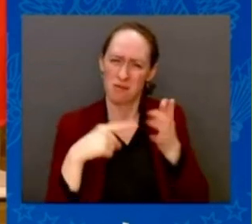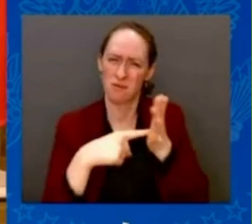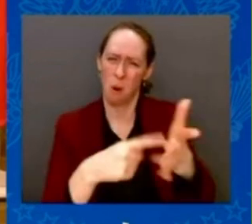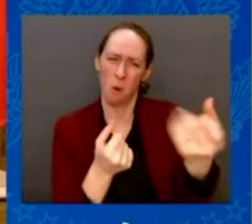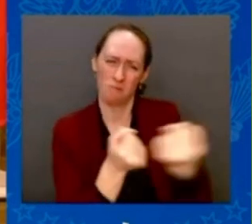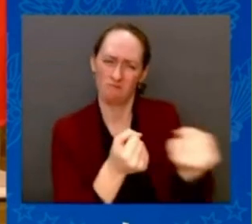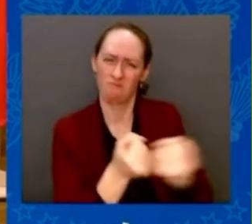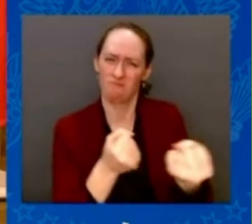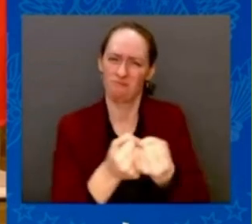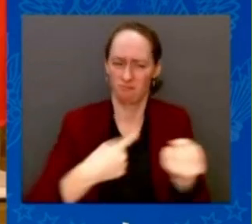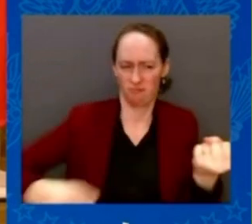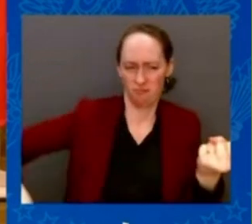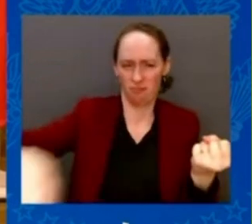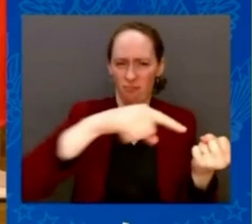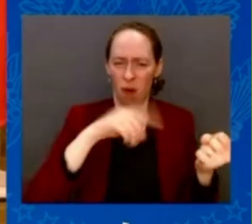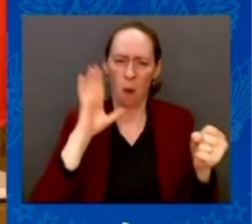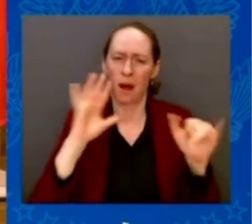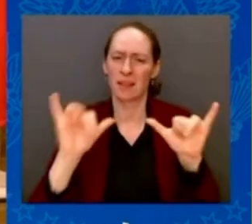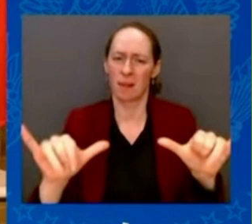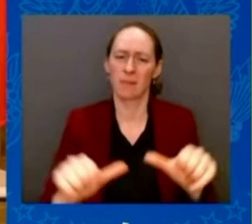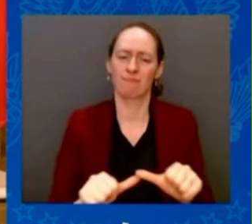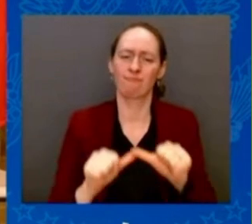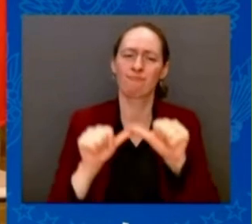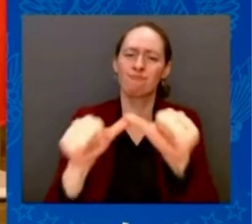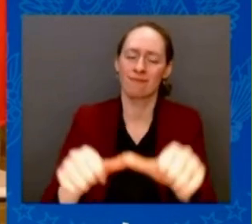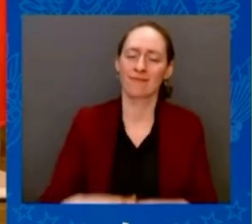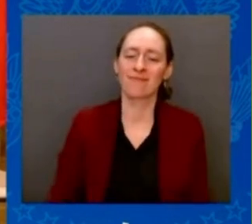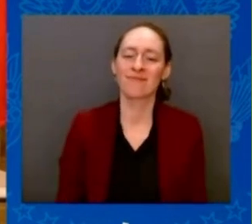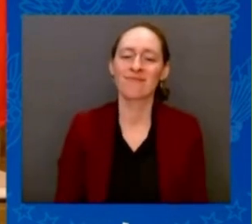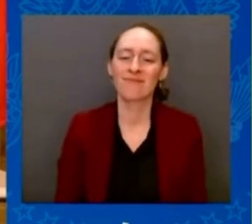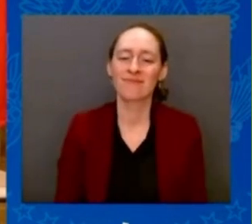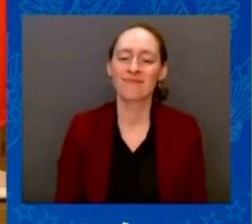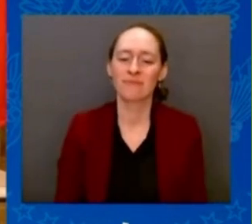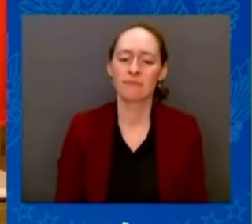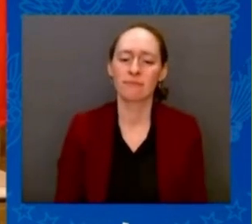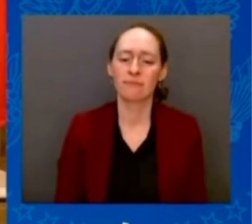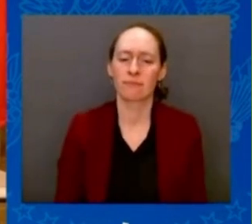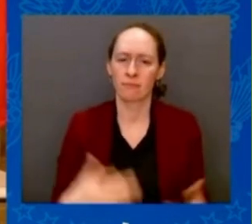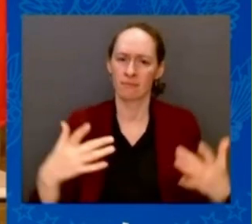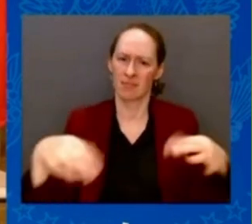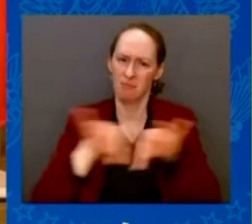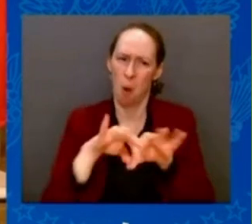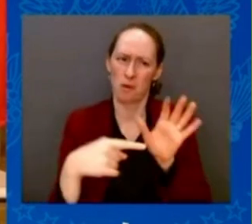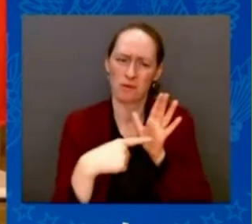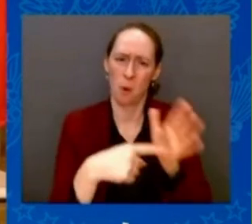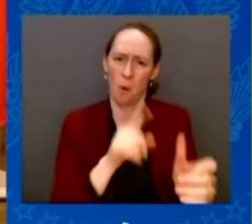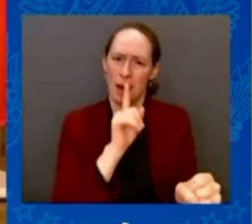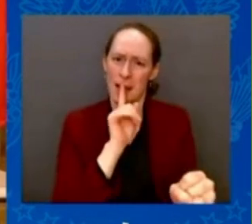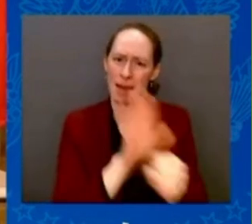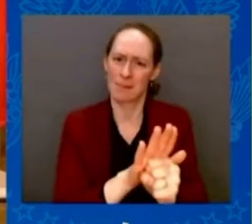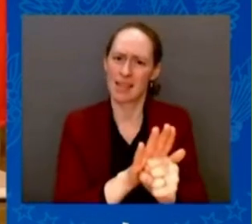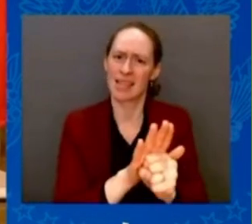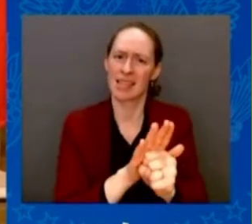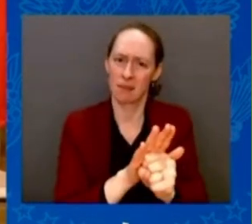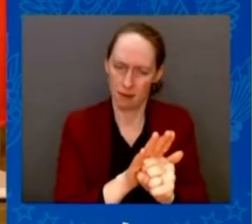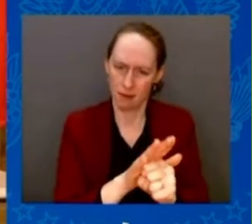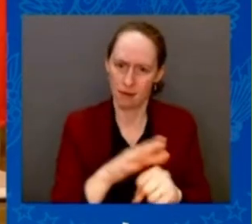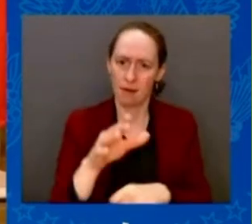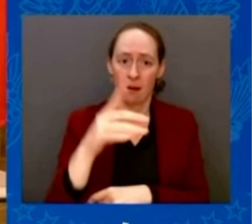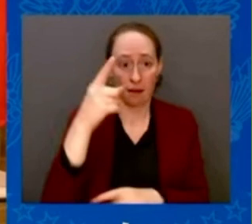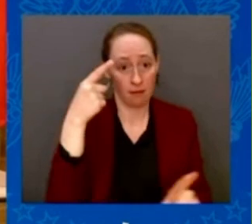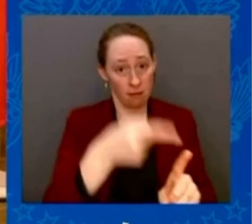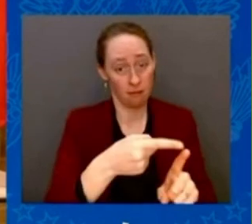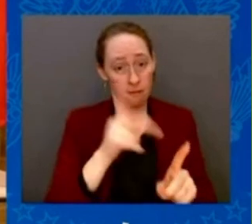Ukraine and critical support to literally millions of refugees. We've helped ensure Ukrainians can